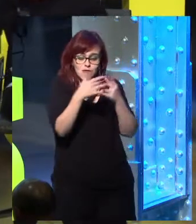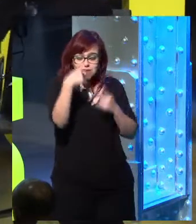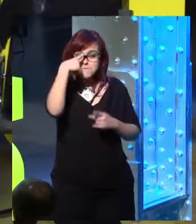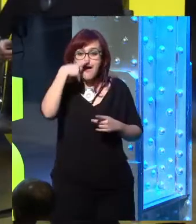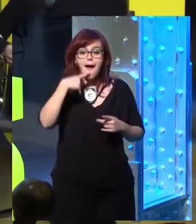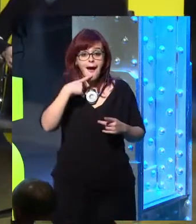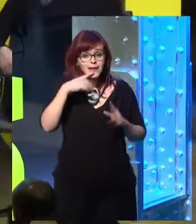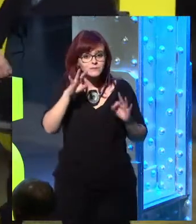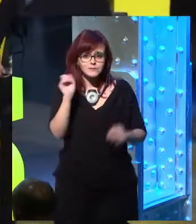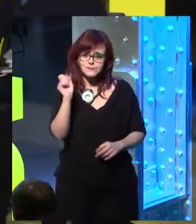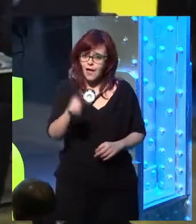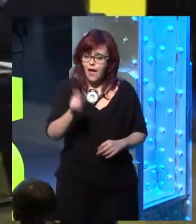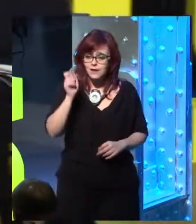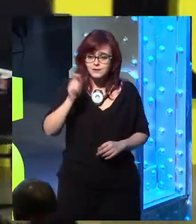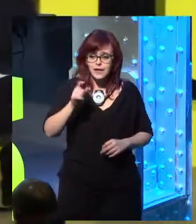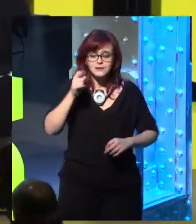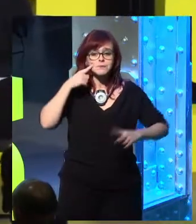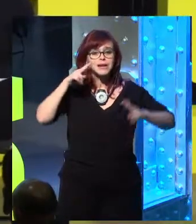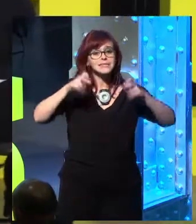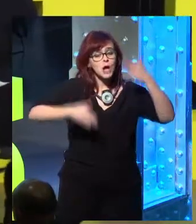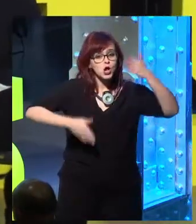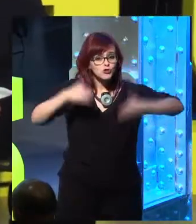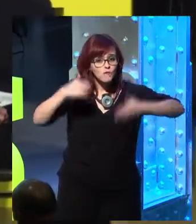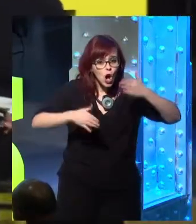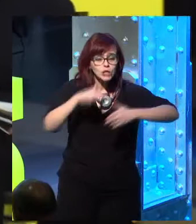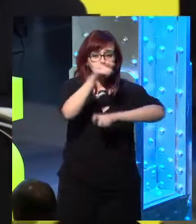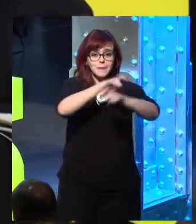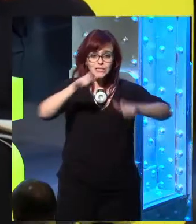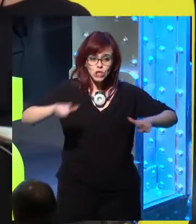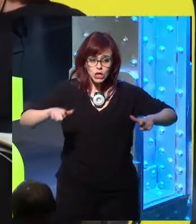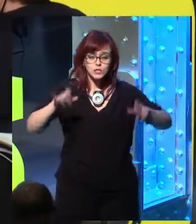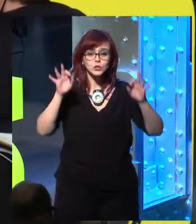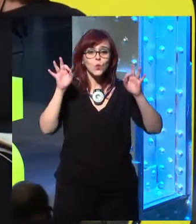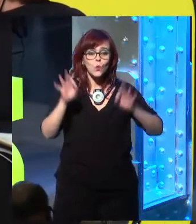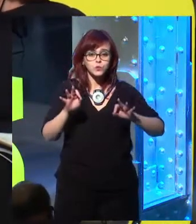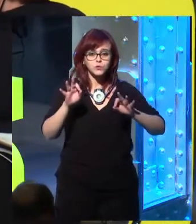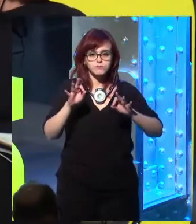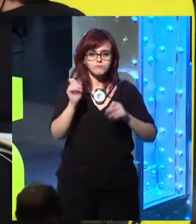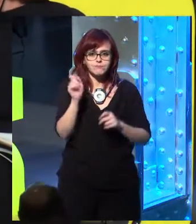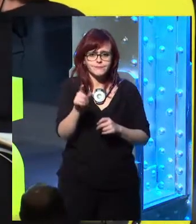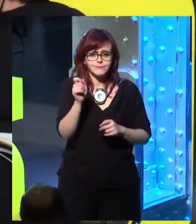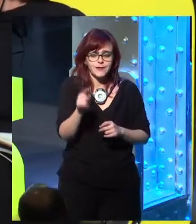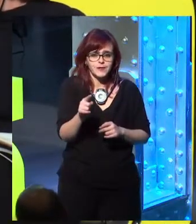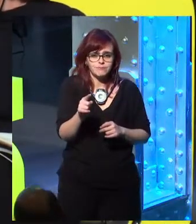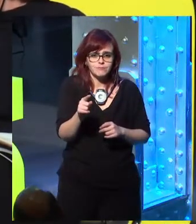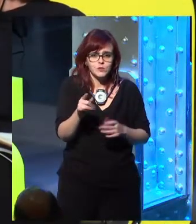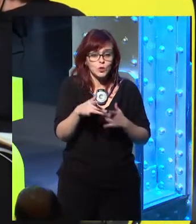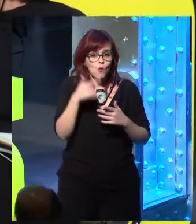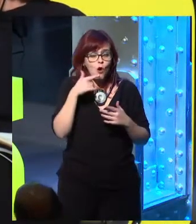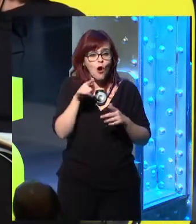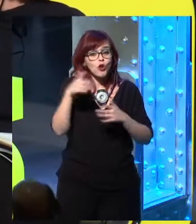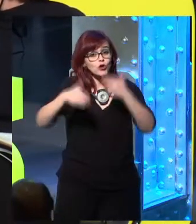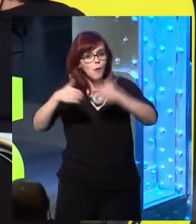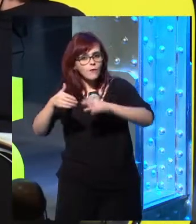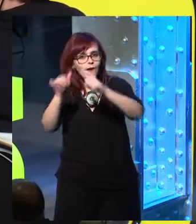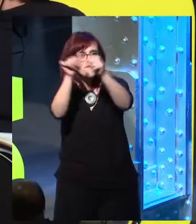that we can't tell is a human or not. But we can't even make a robot that looks like a human. I mean,